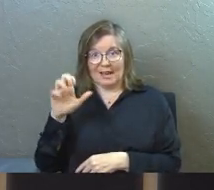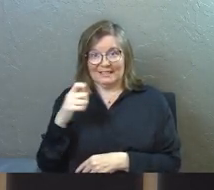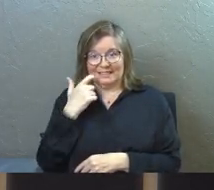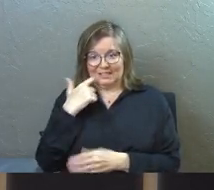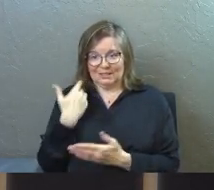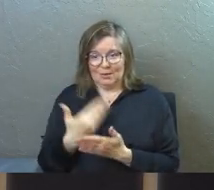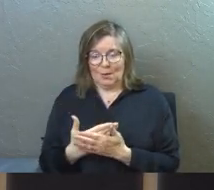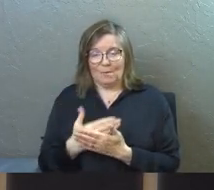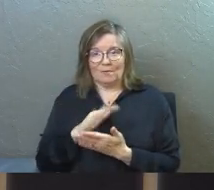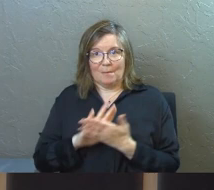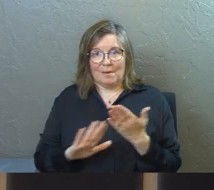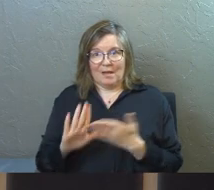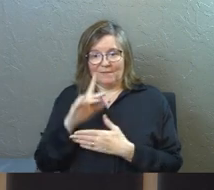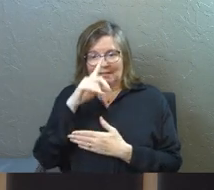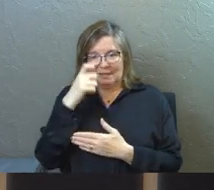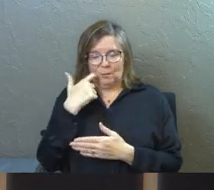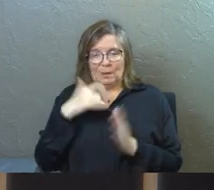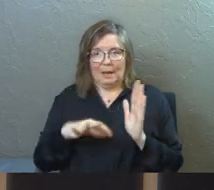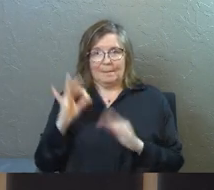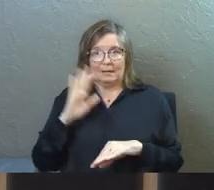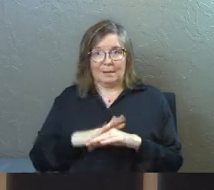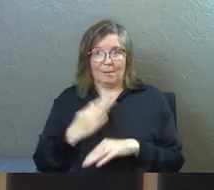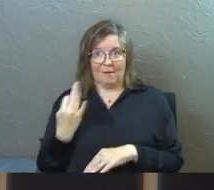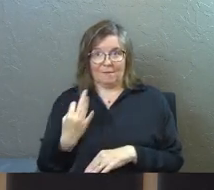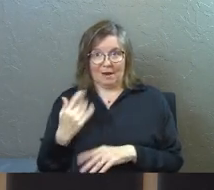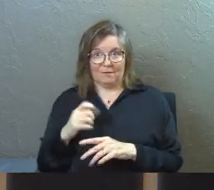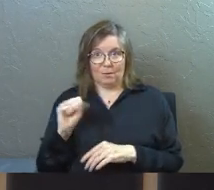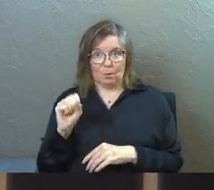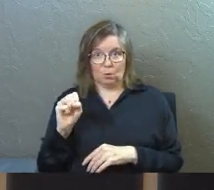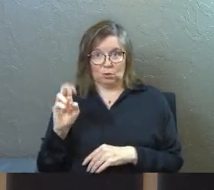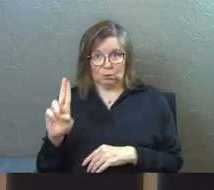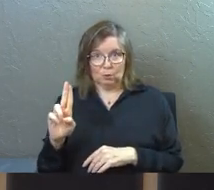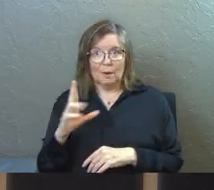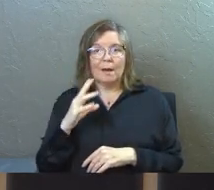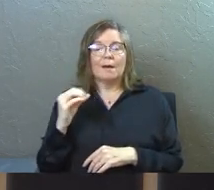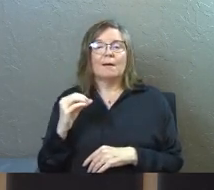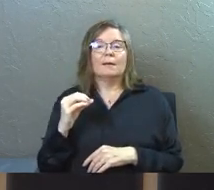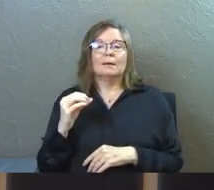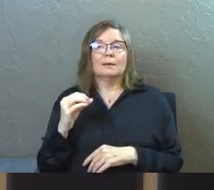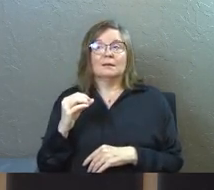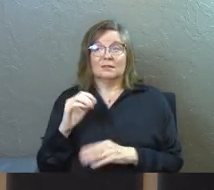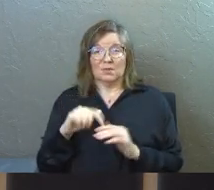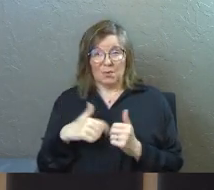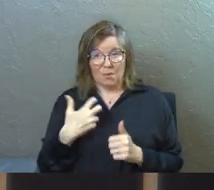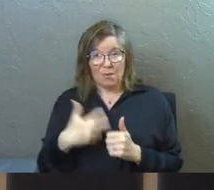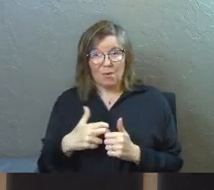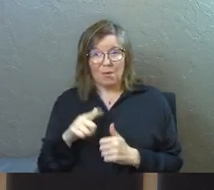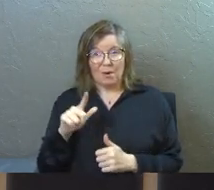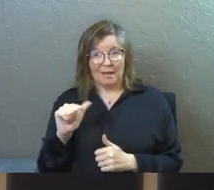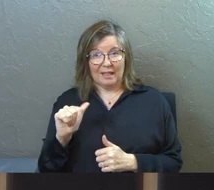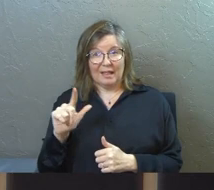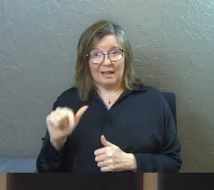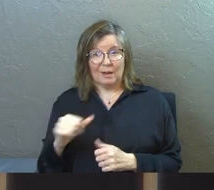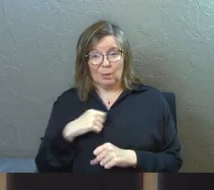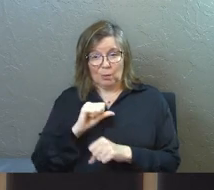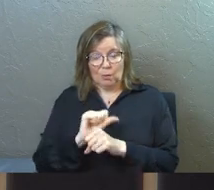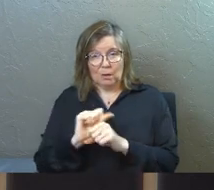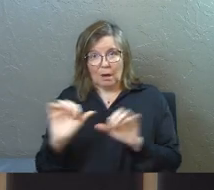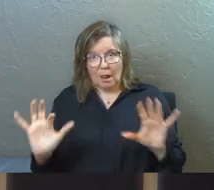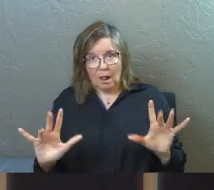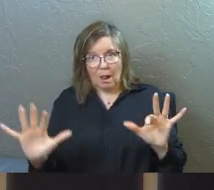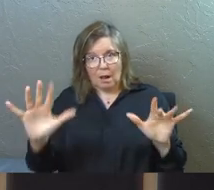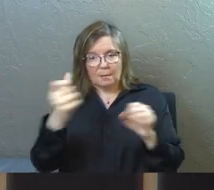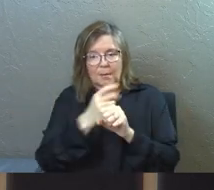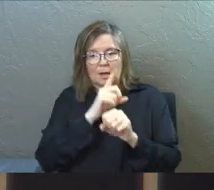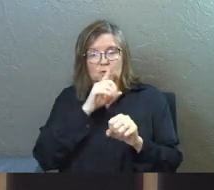week for the summer. We went and picked her up on Friday from OSU. And do you know how hard Linda was working in her room